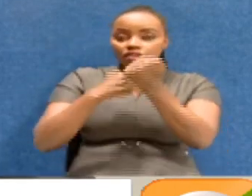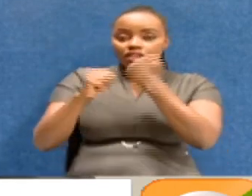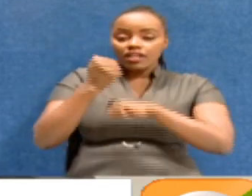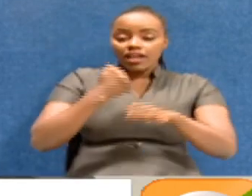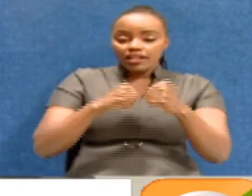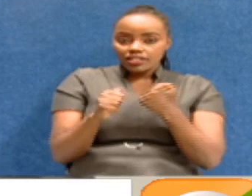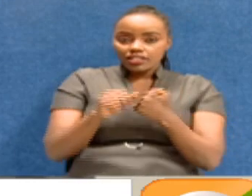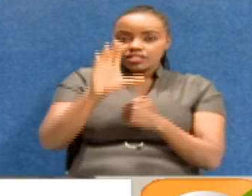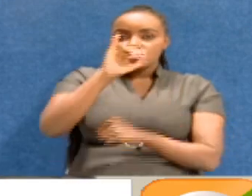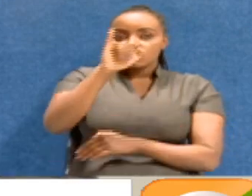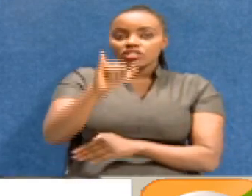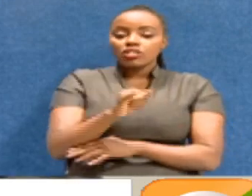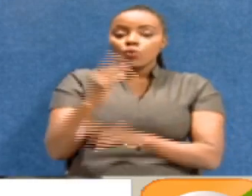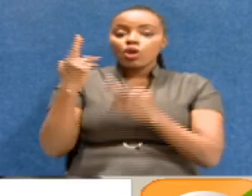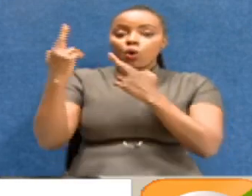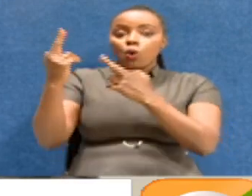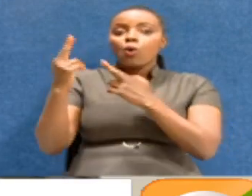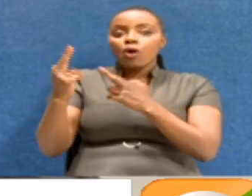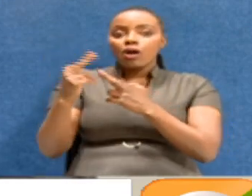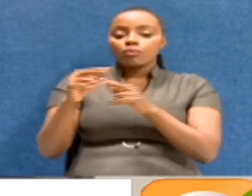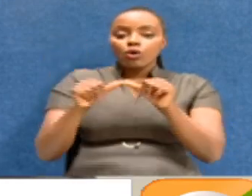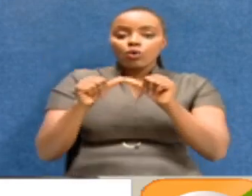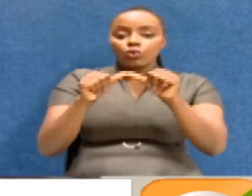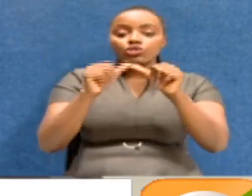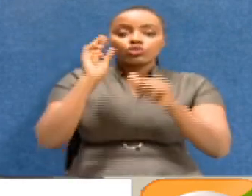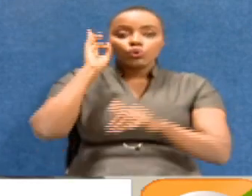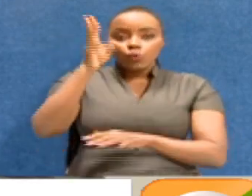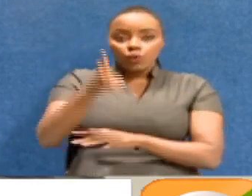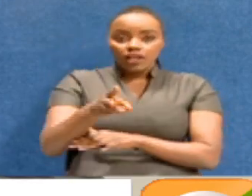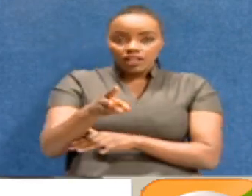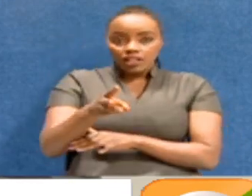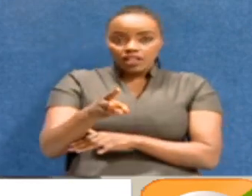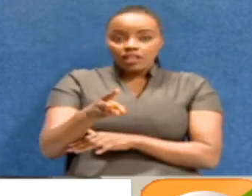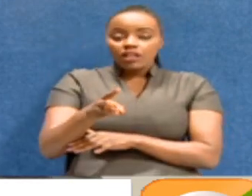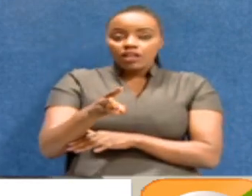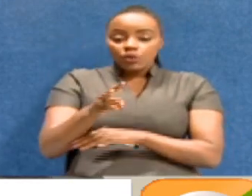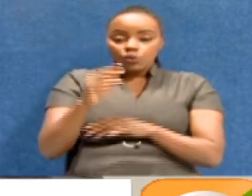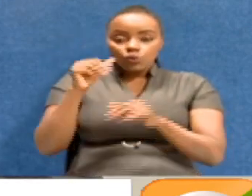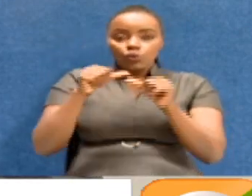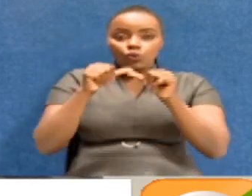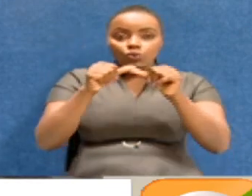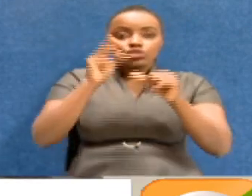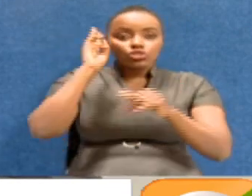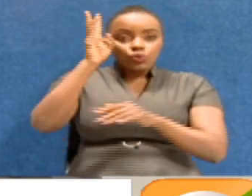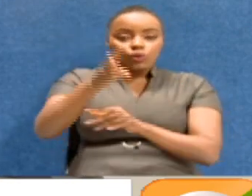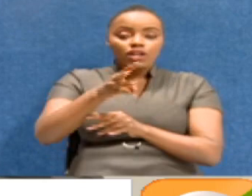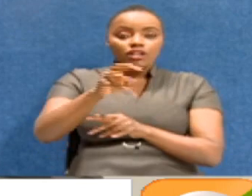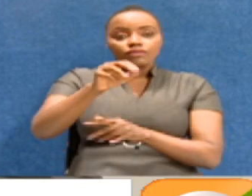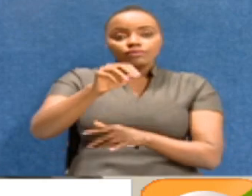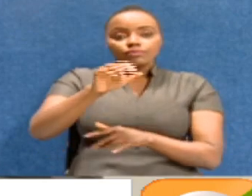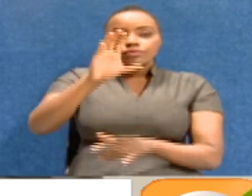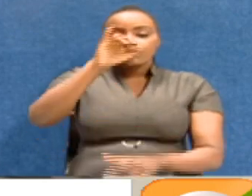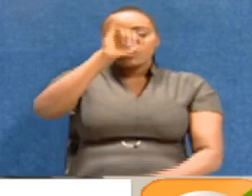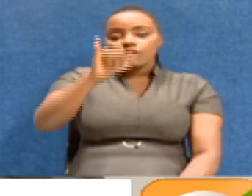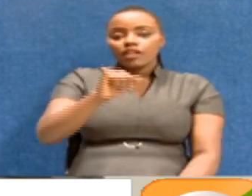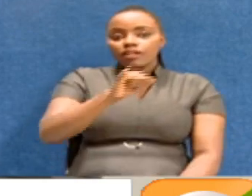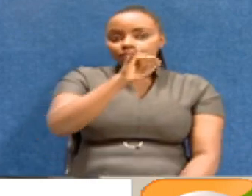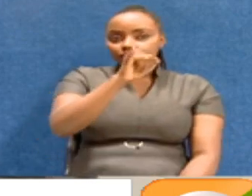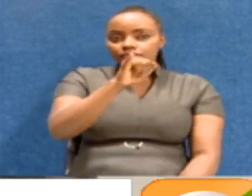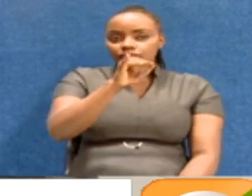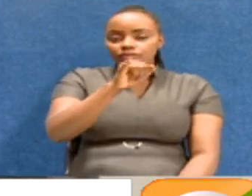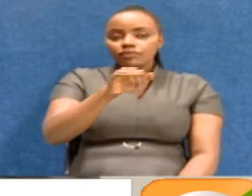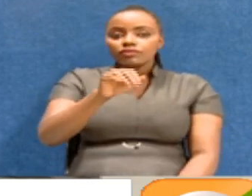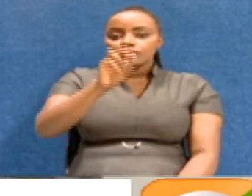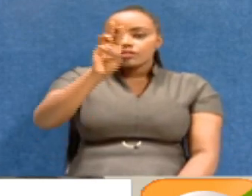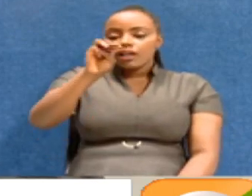chief justice. We hope that she will continue the trajectory of Chief Justice David